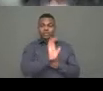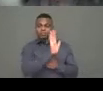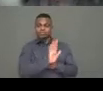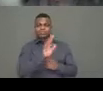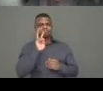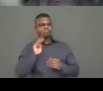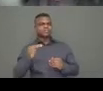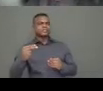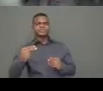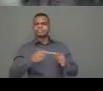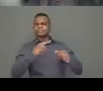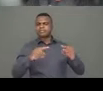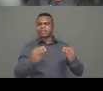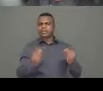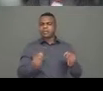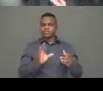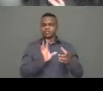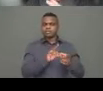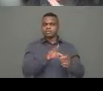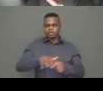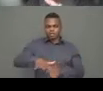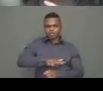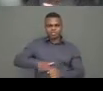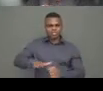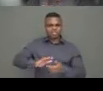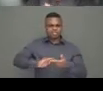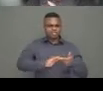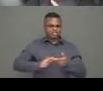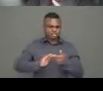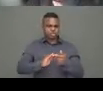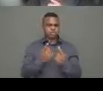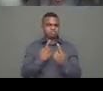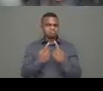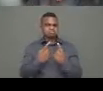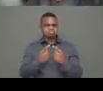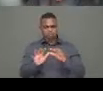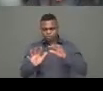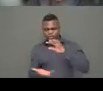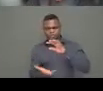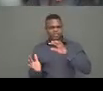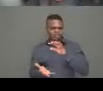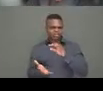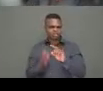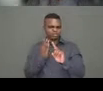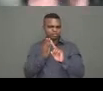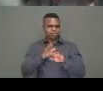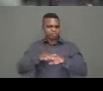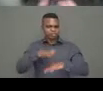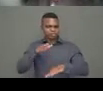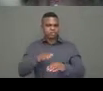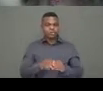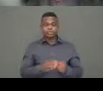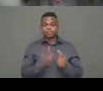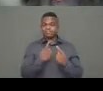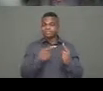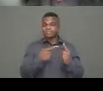We'd love to hear from you in the chat. We'd love to hear any concerns you have, any issues that you might want to raise, any positive